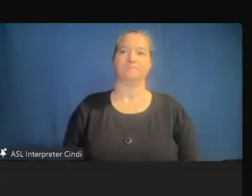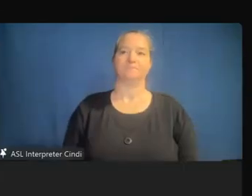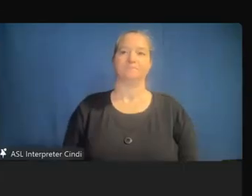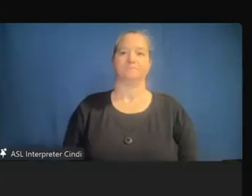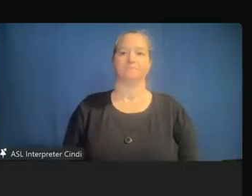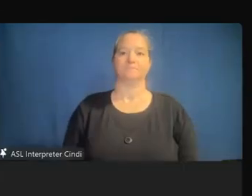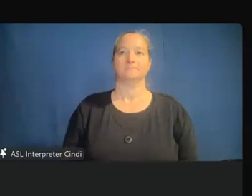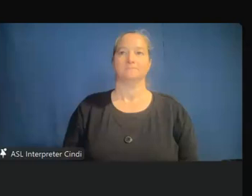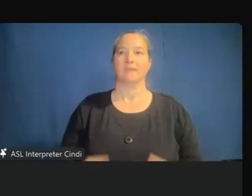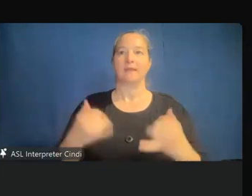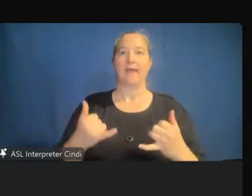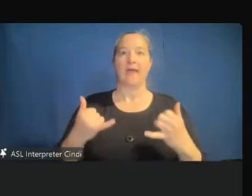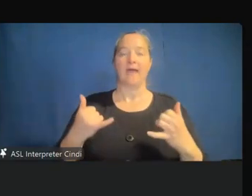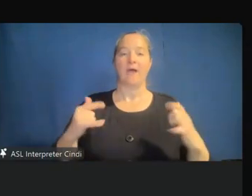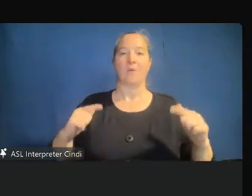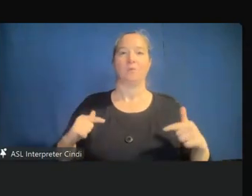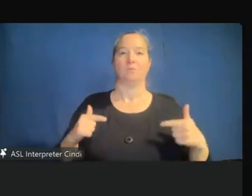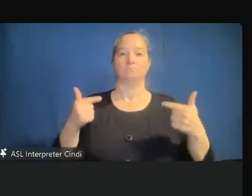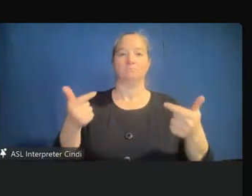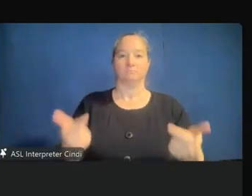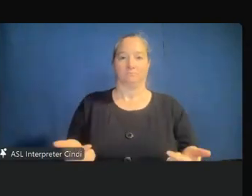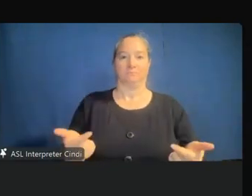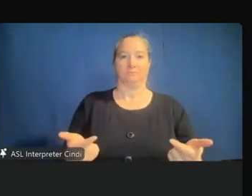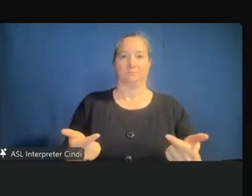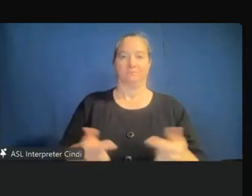And now...